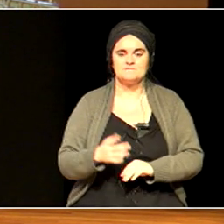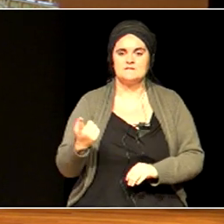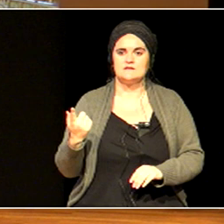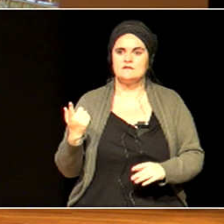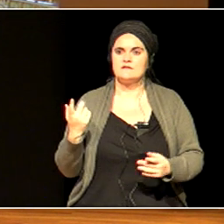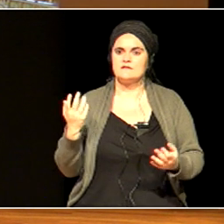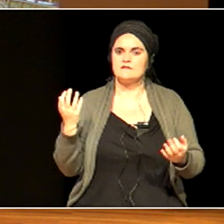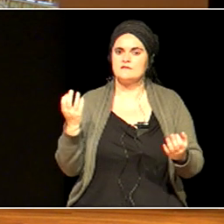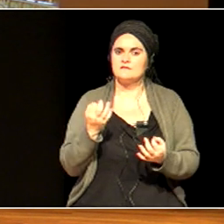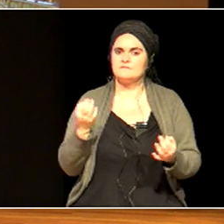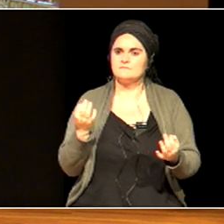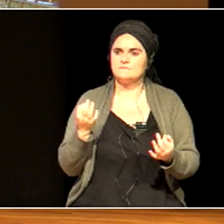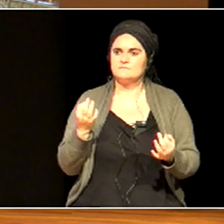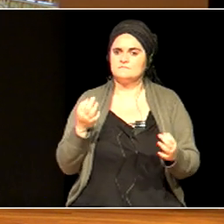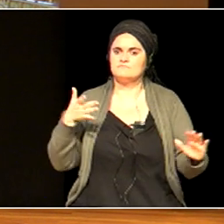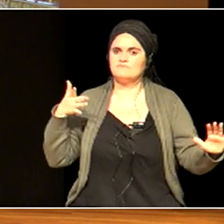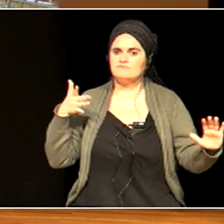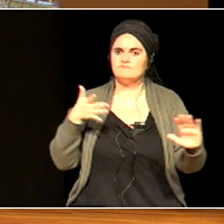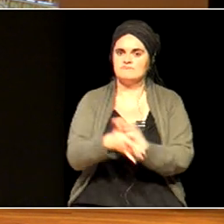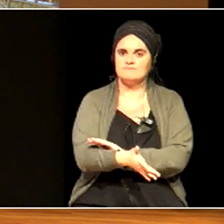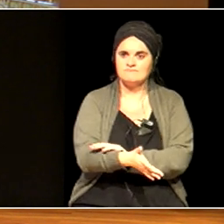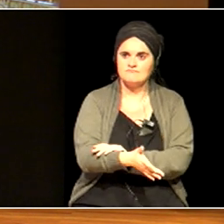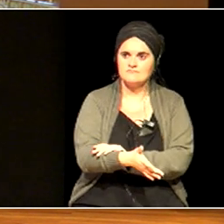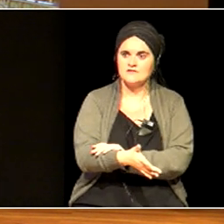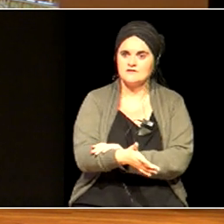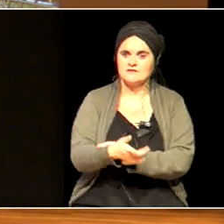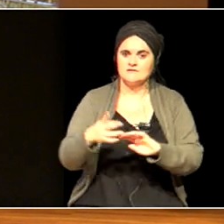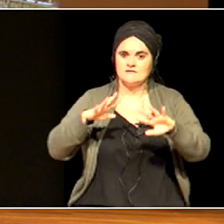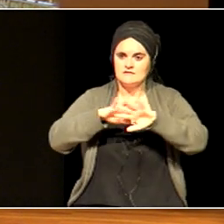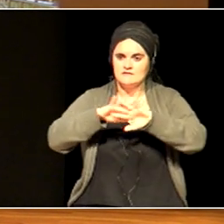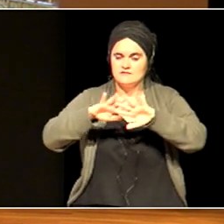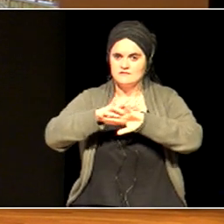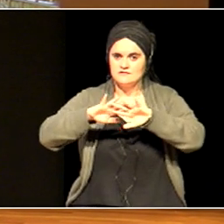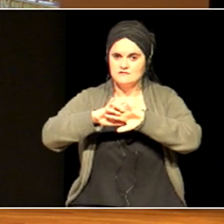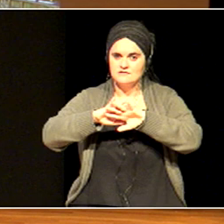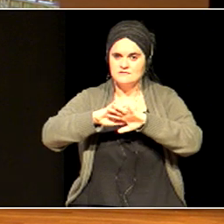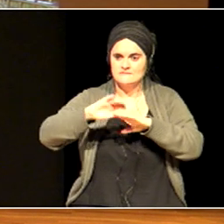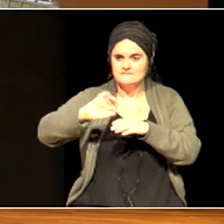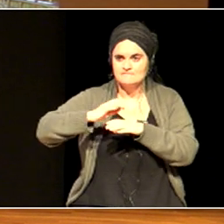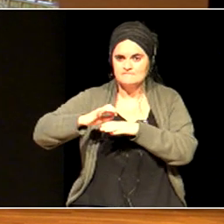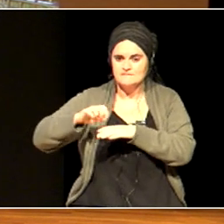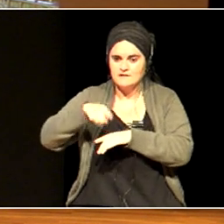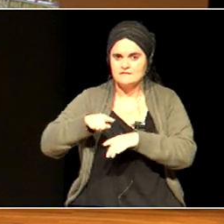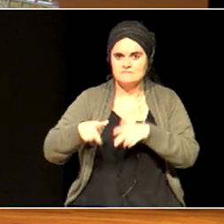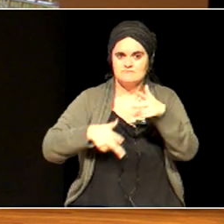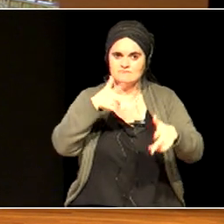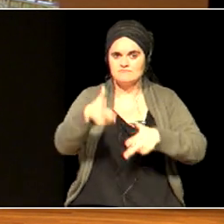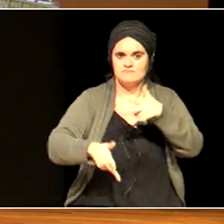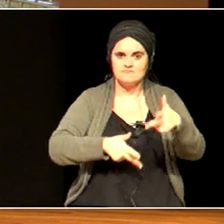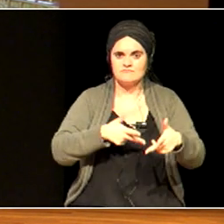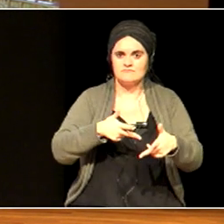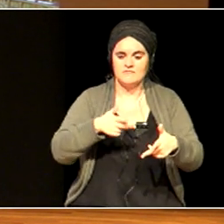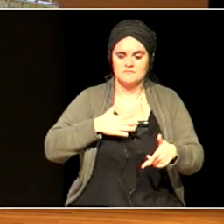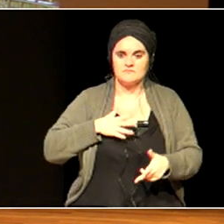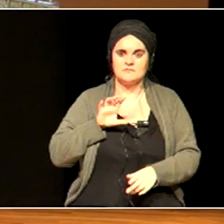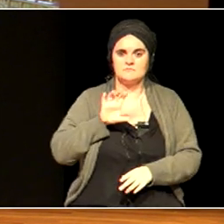across the Basque Country, across my country, for our children. Will it be a